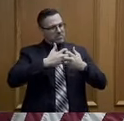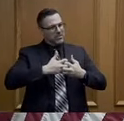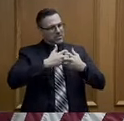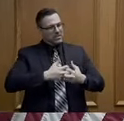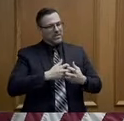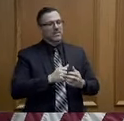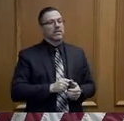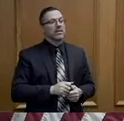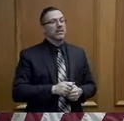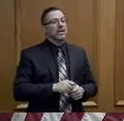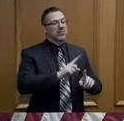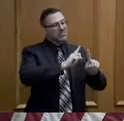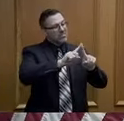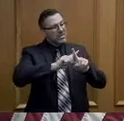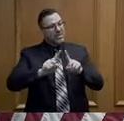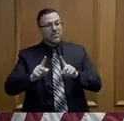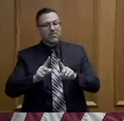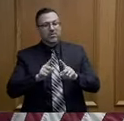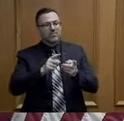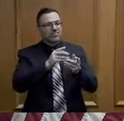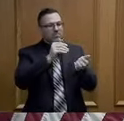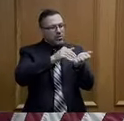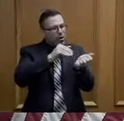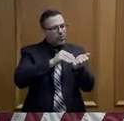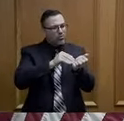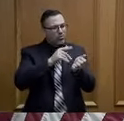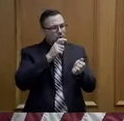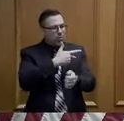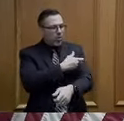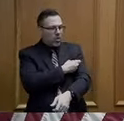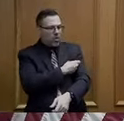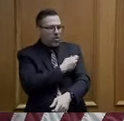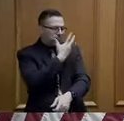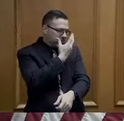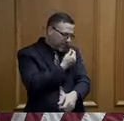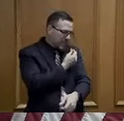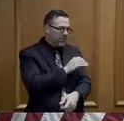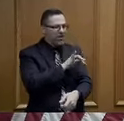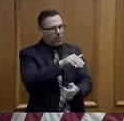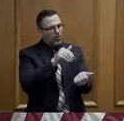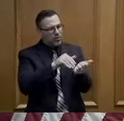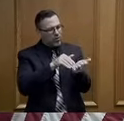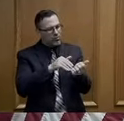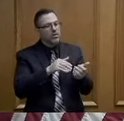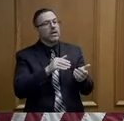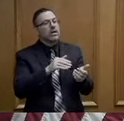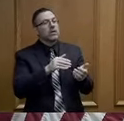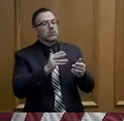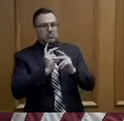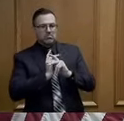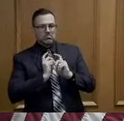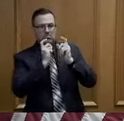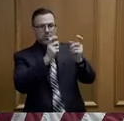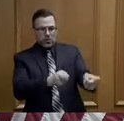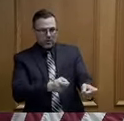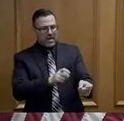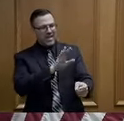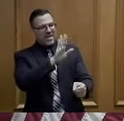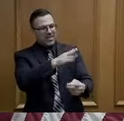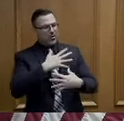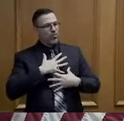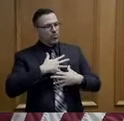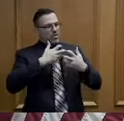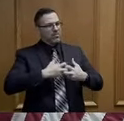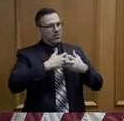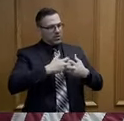working across the country to free up these ventilators that are used in outpatient surgery centers and adapting those for use